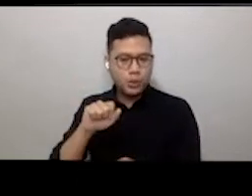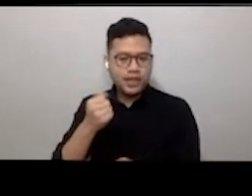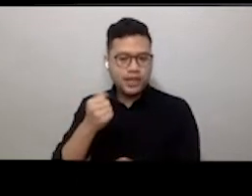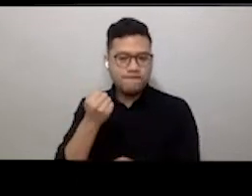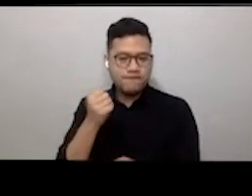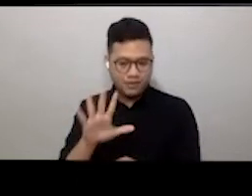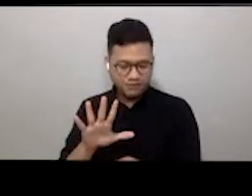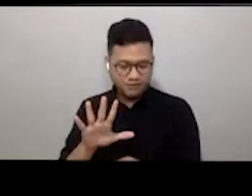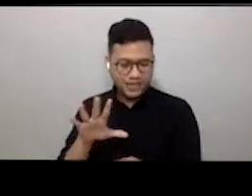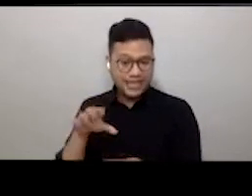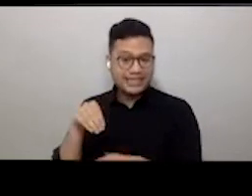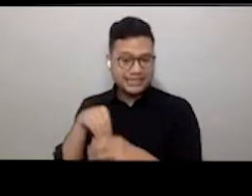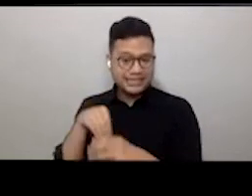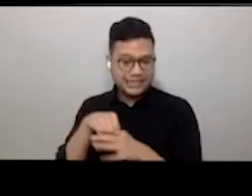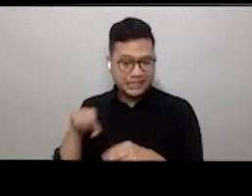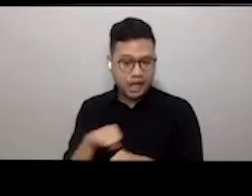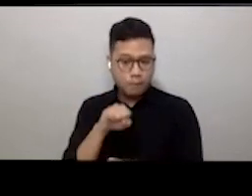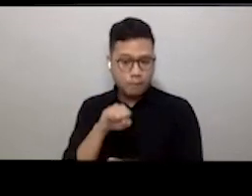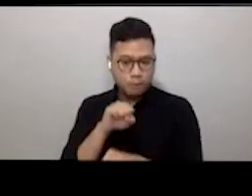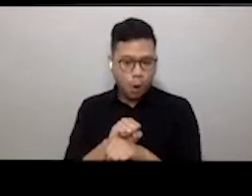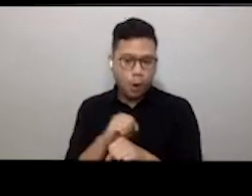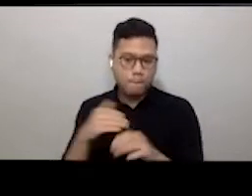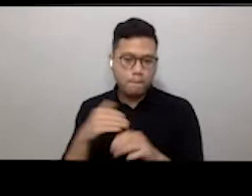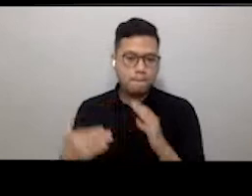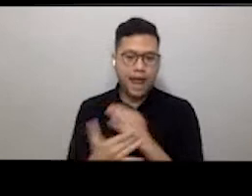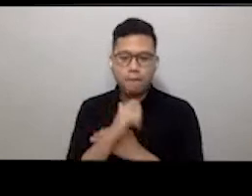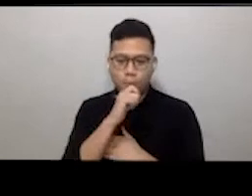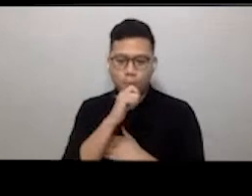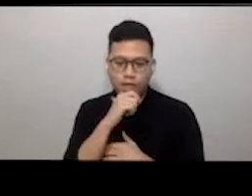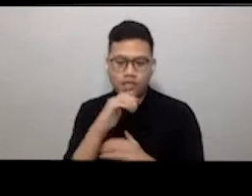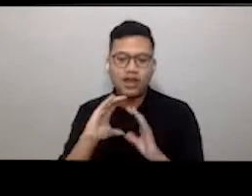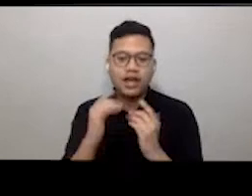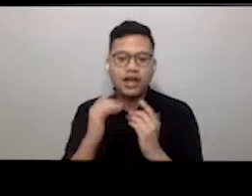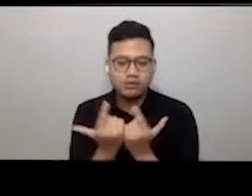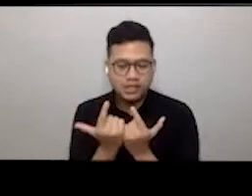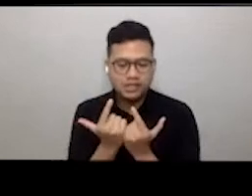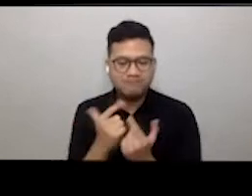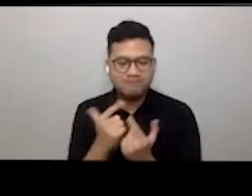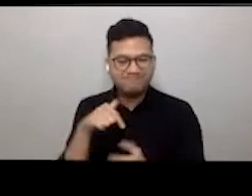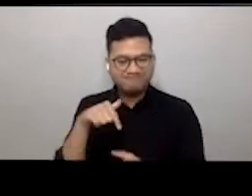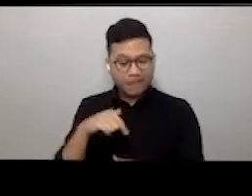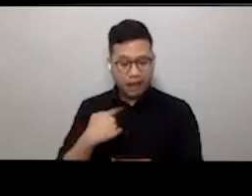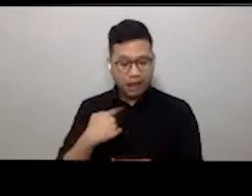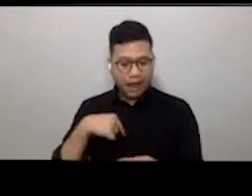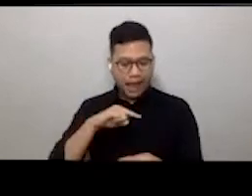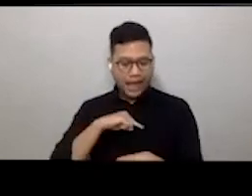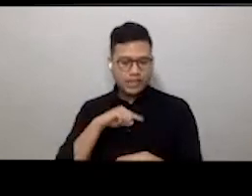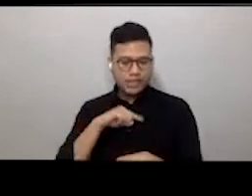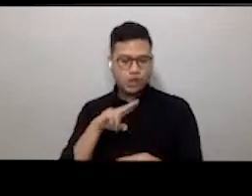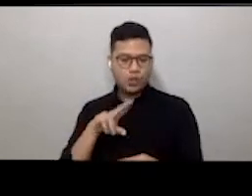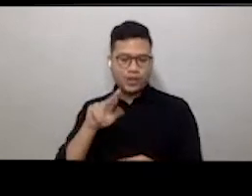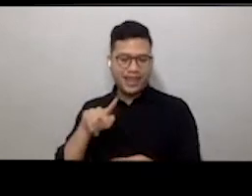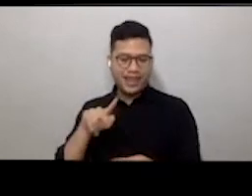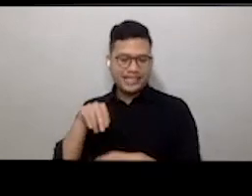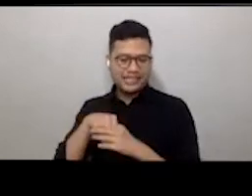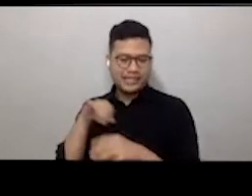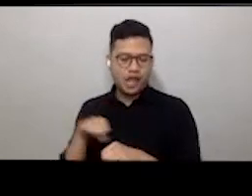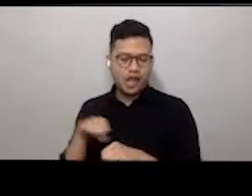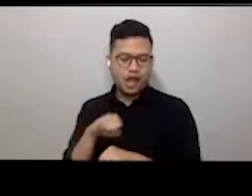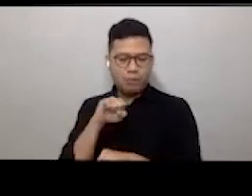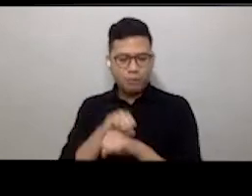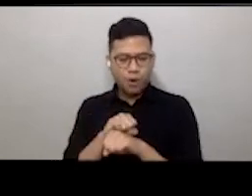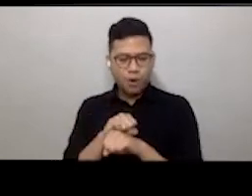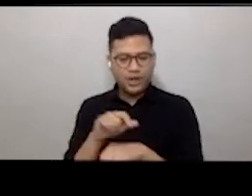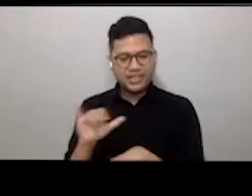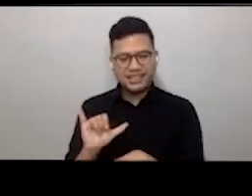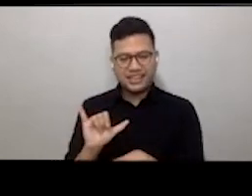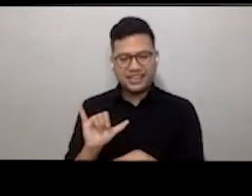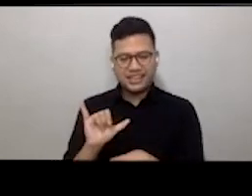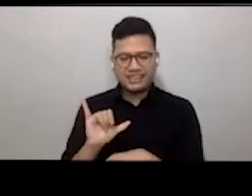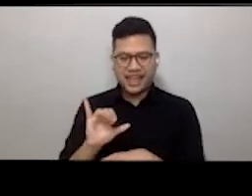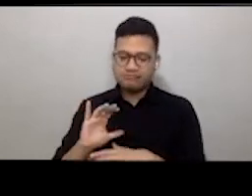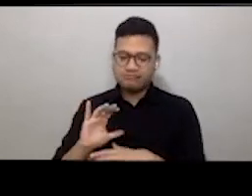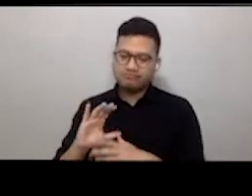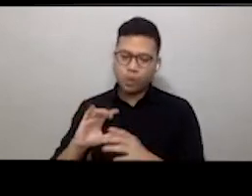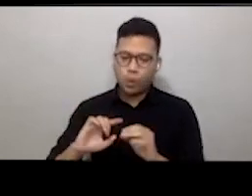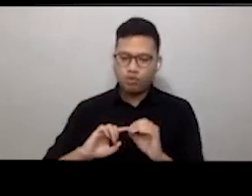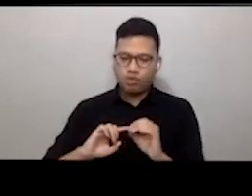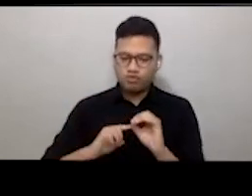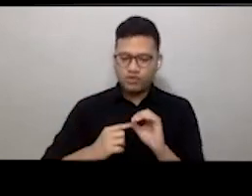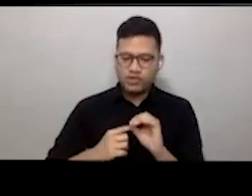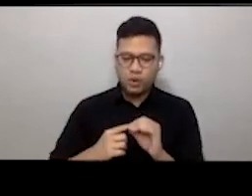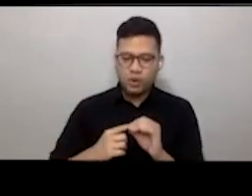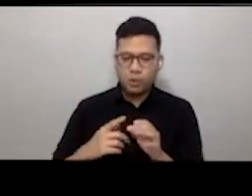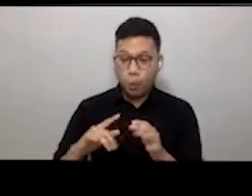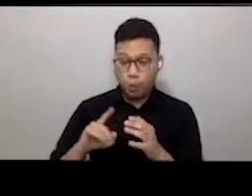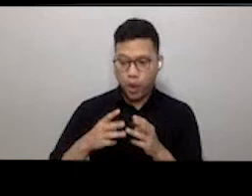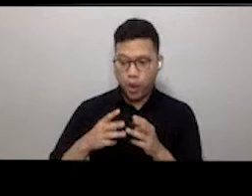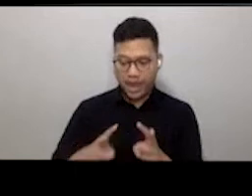here in Singapore. And for us, the UK and Singapore, it's one of our kind of flagship ways that